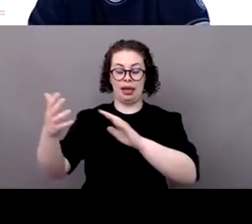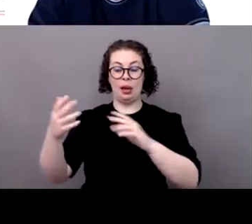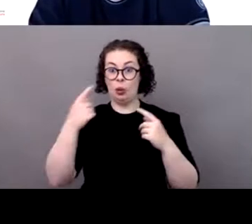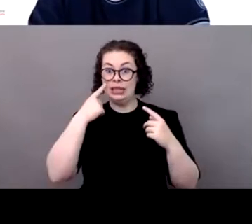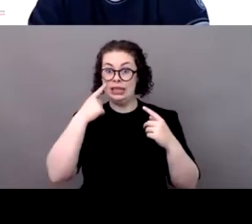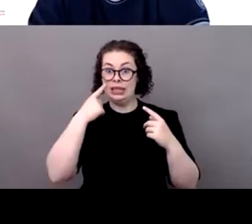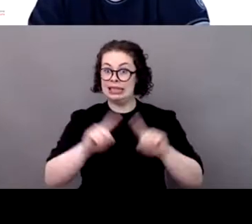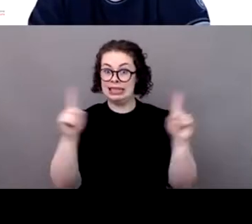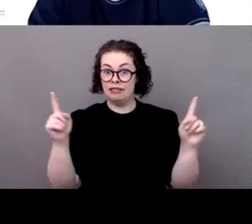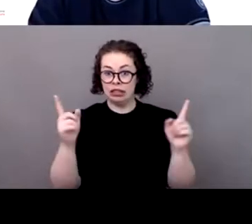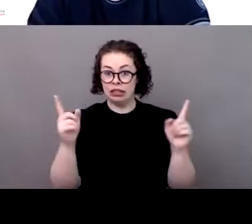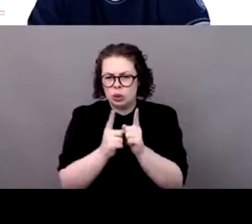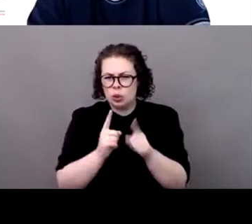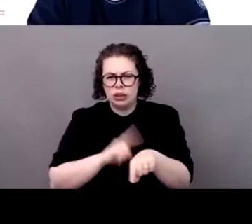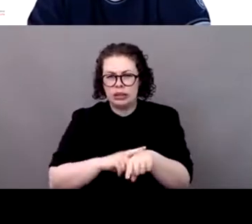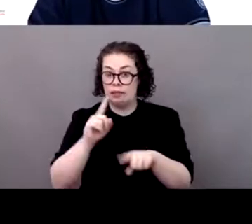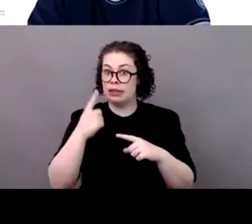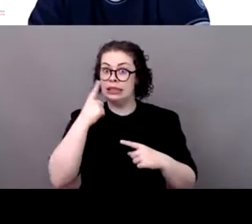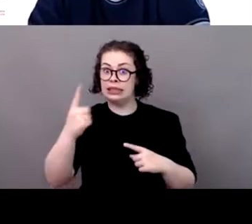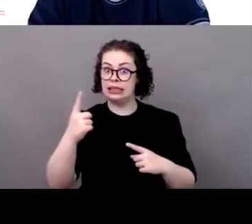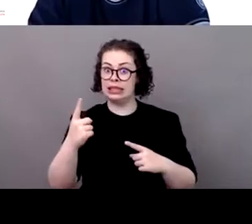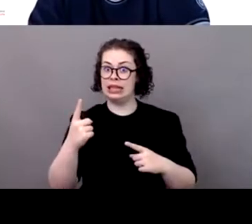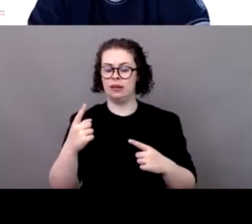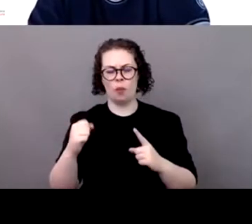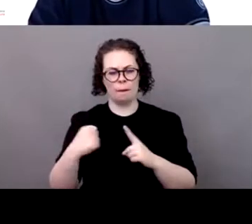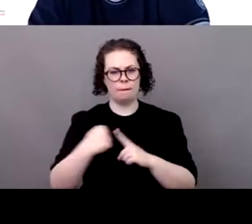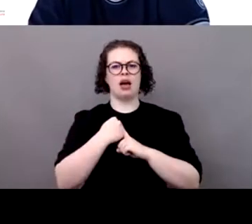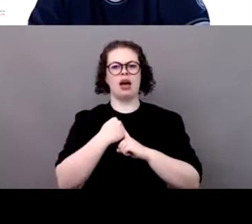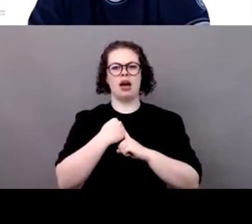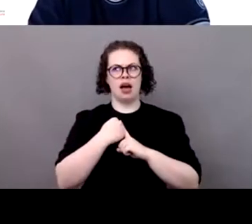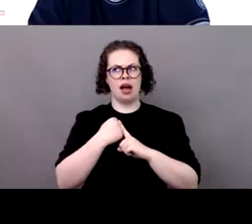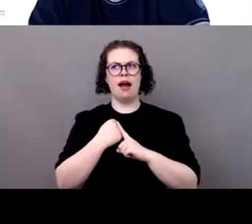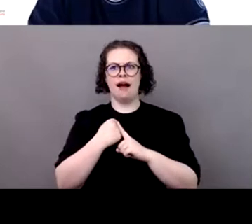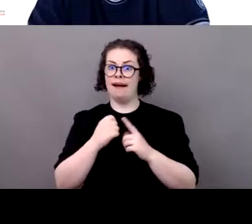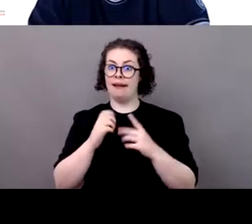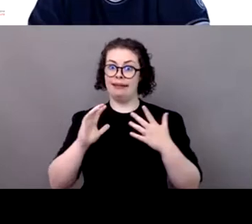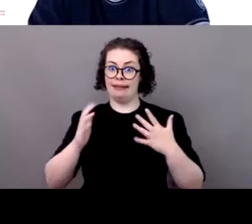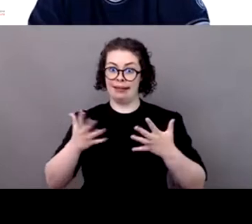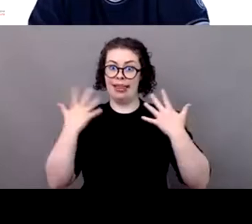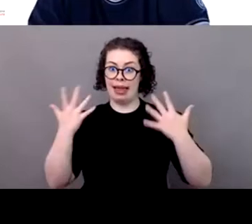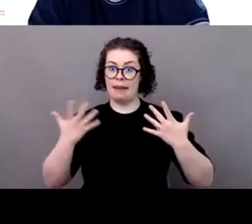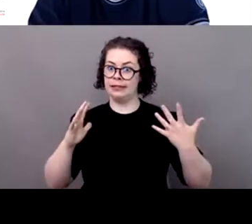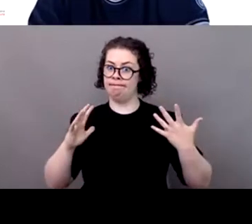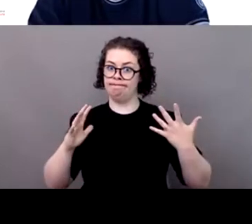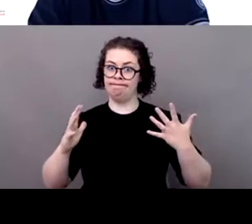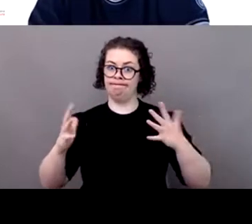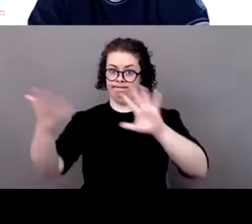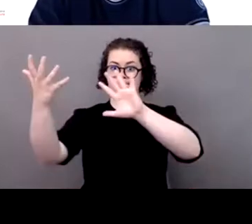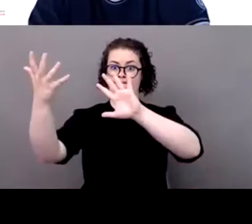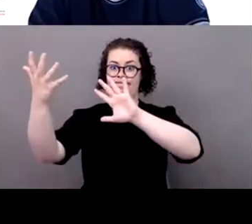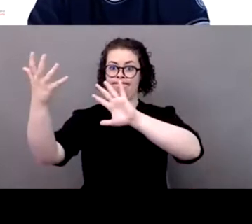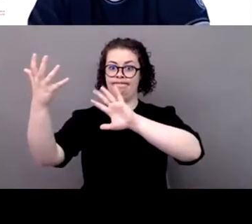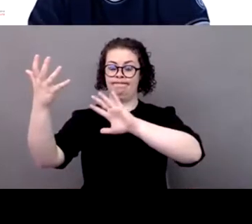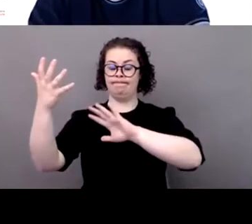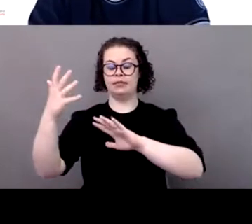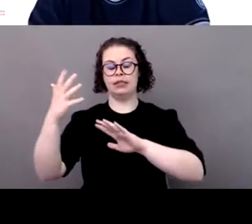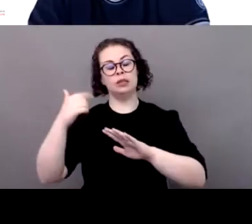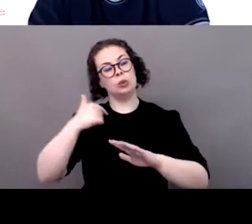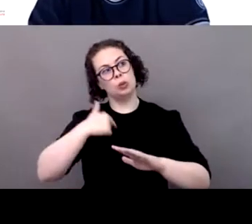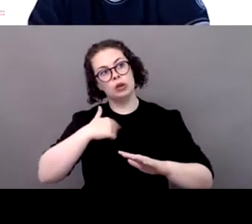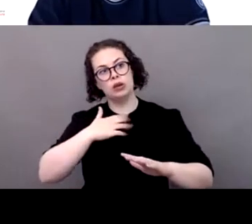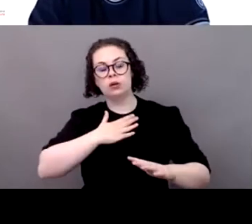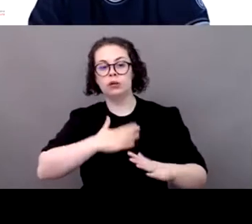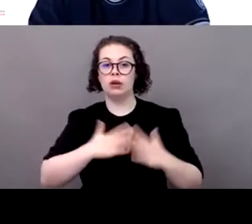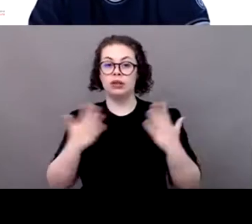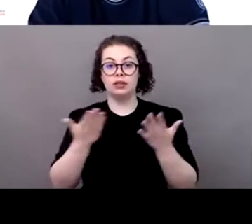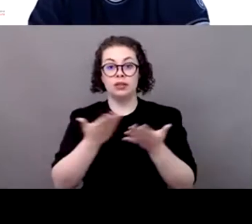powerful. And we would very much welcome help of some of